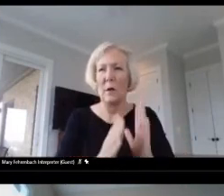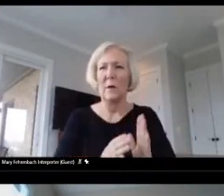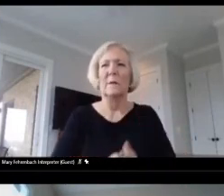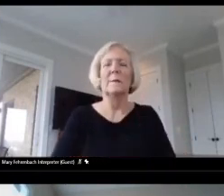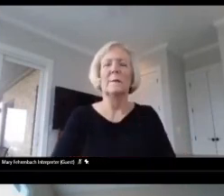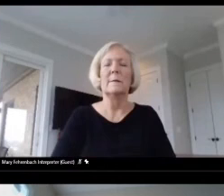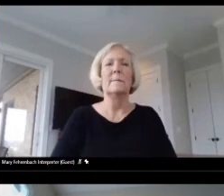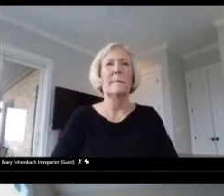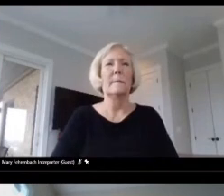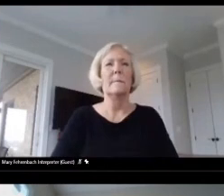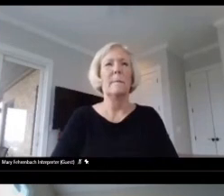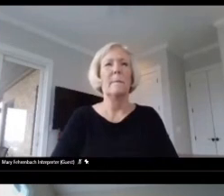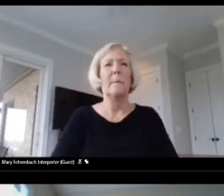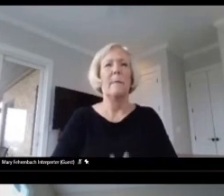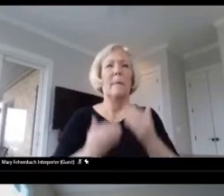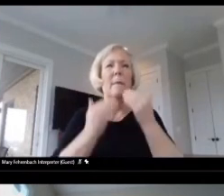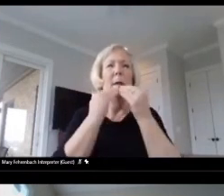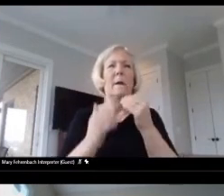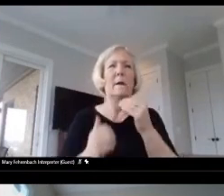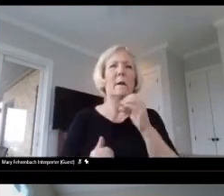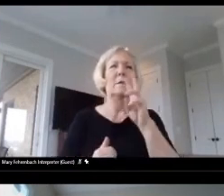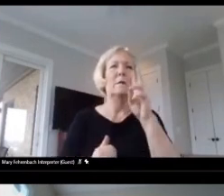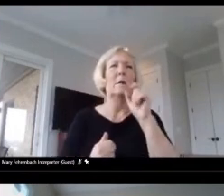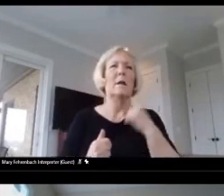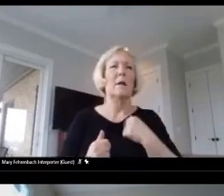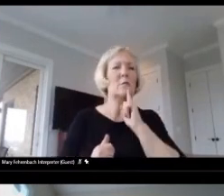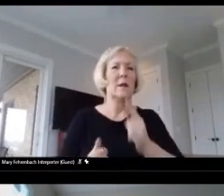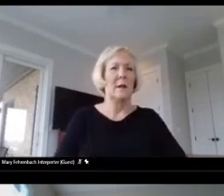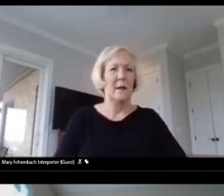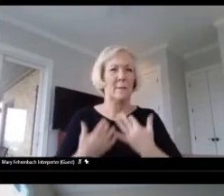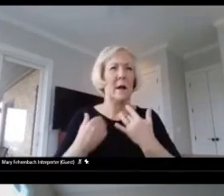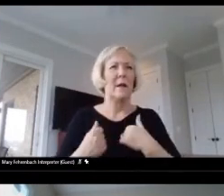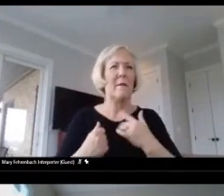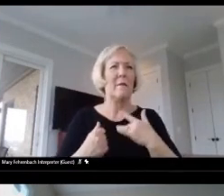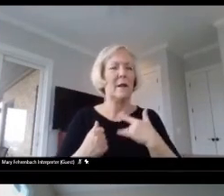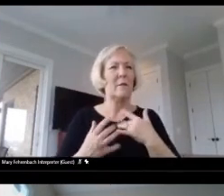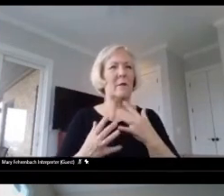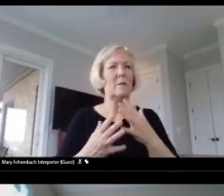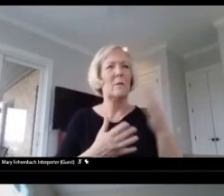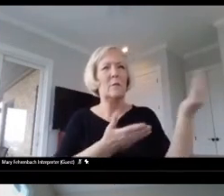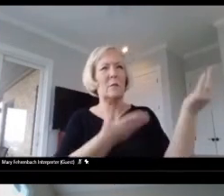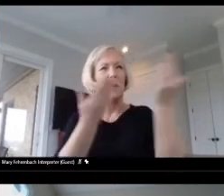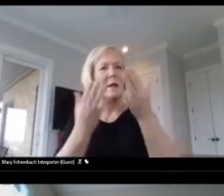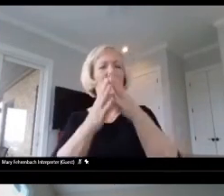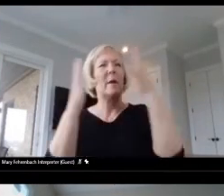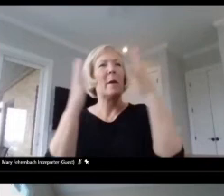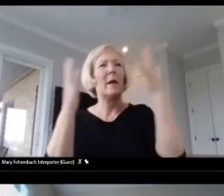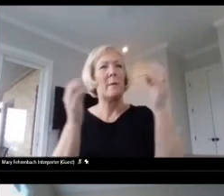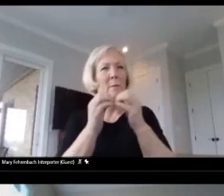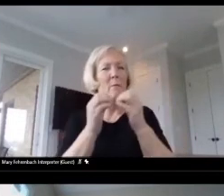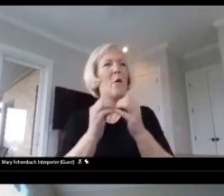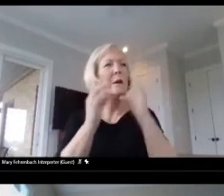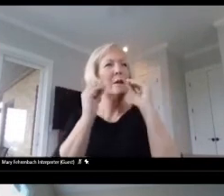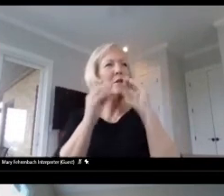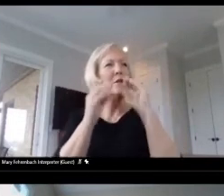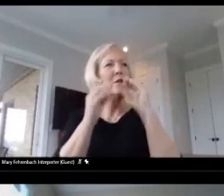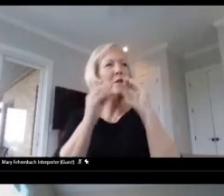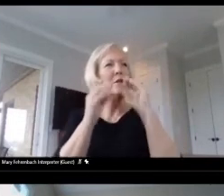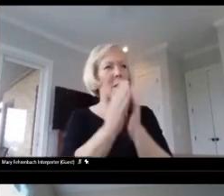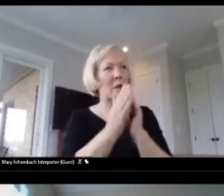Thanks, Suzanne. That's so inspiring because I feel like it would bring so many more teachers in to the National Board certification process